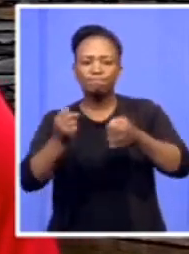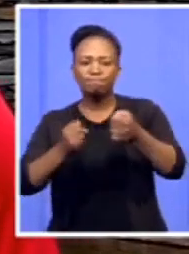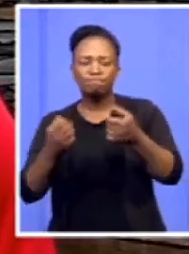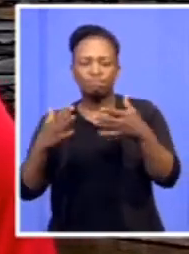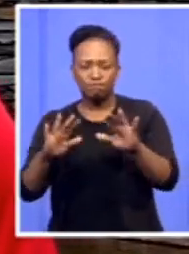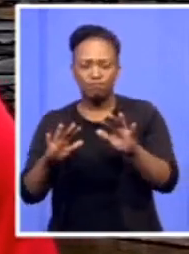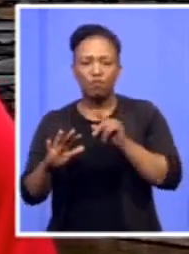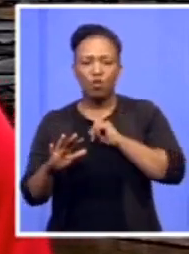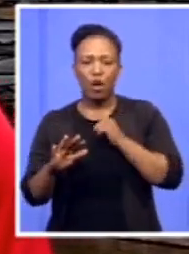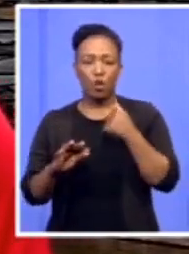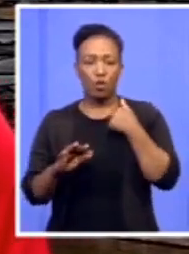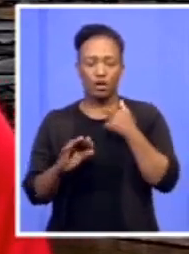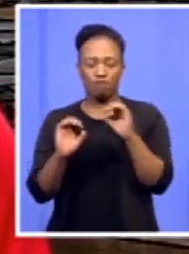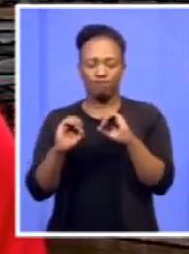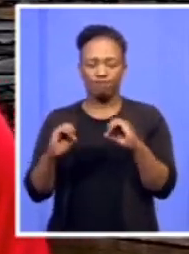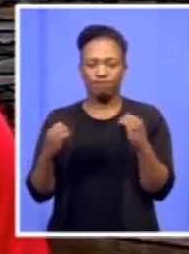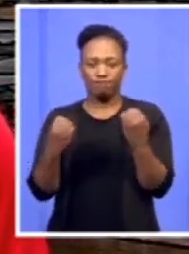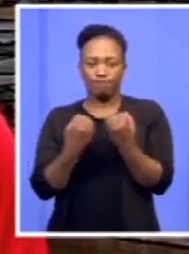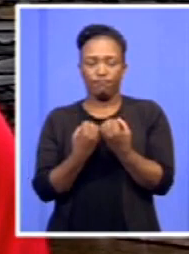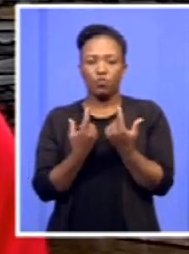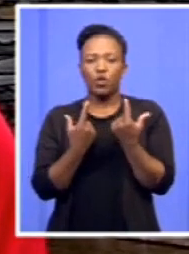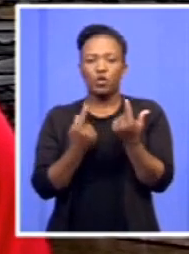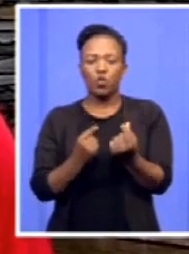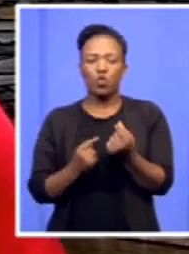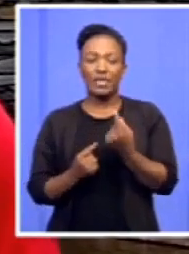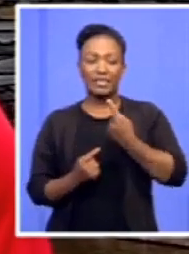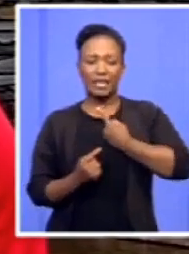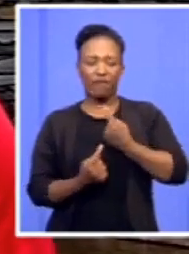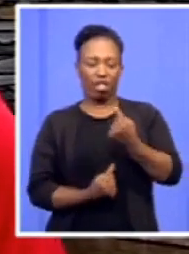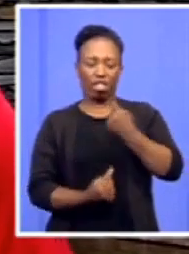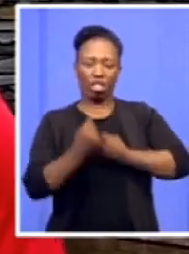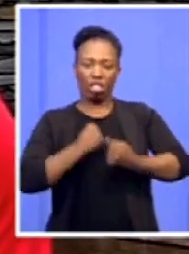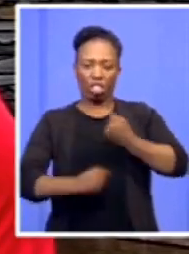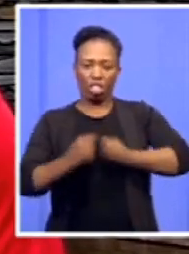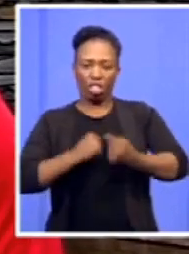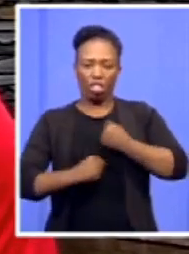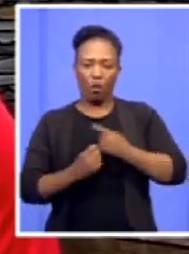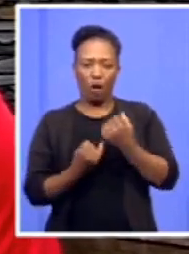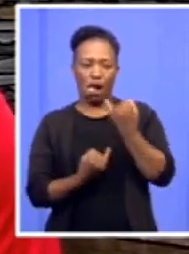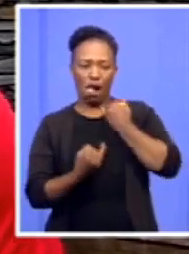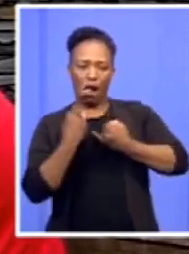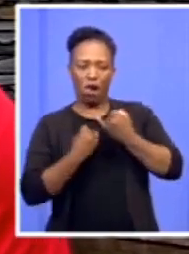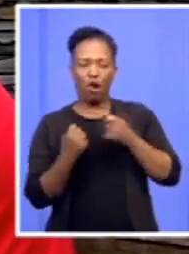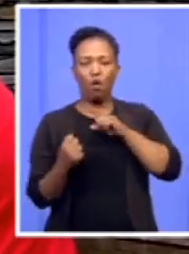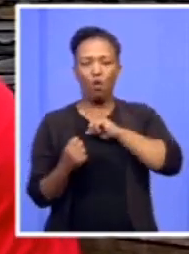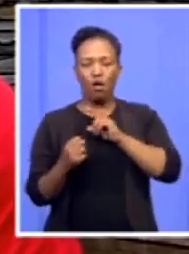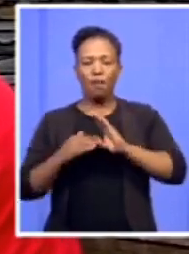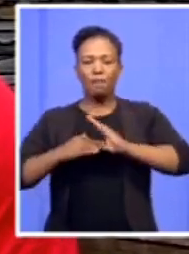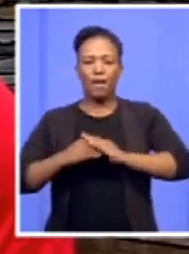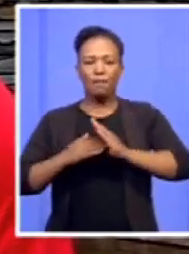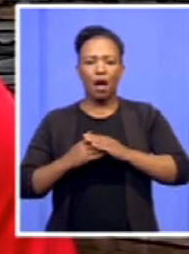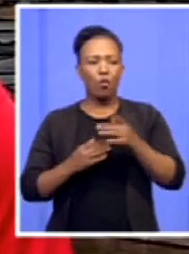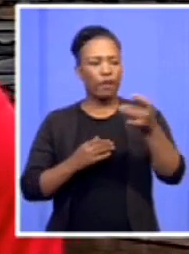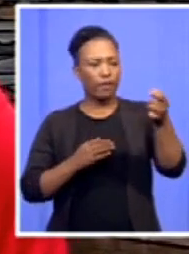we do what we call self-criticism. And part of the issues that we realize that some of the members that get recruited they get recruited